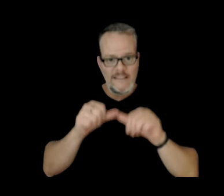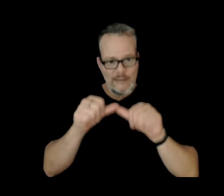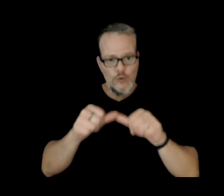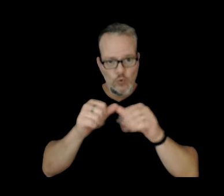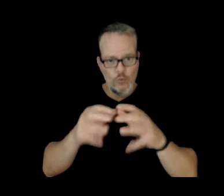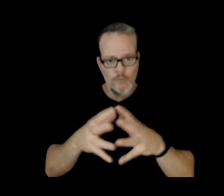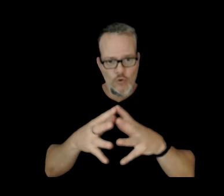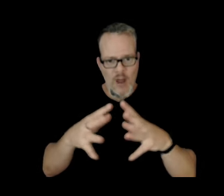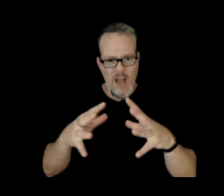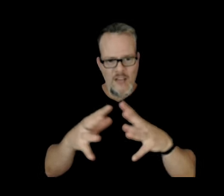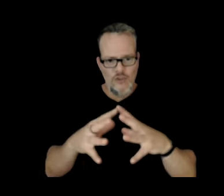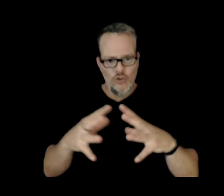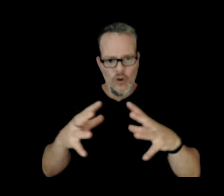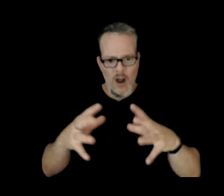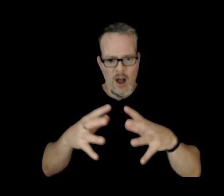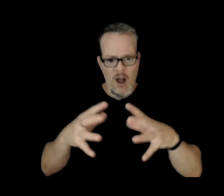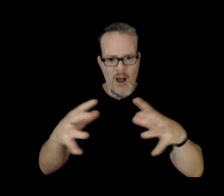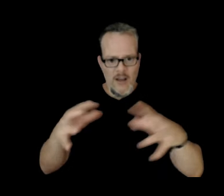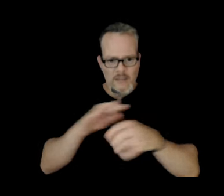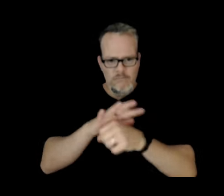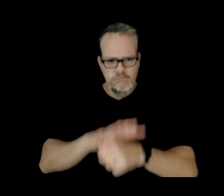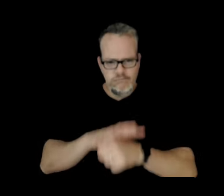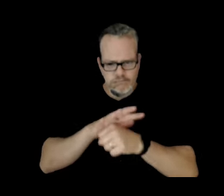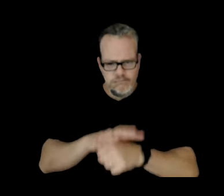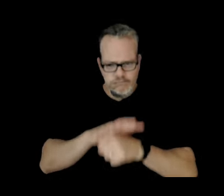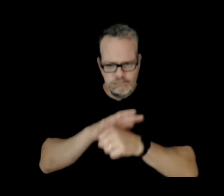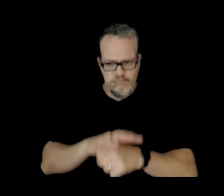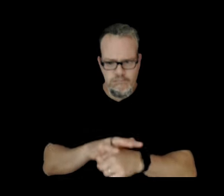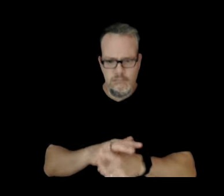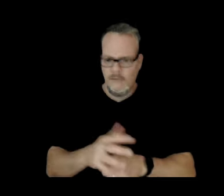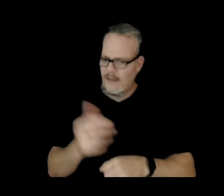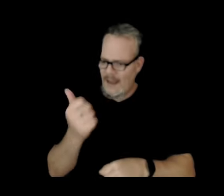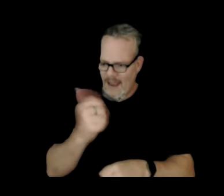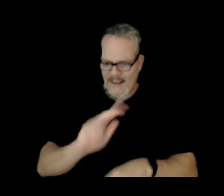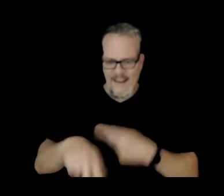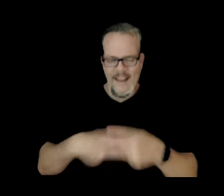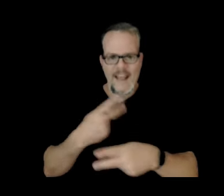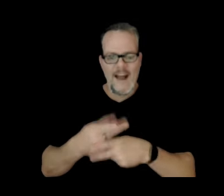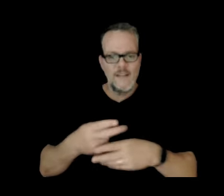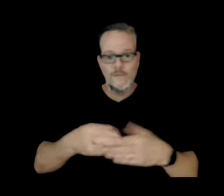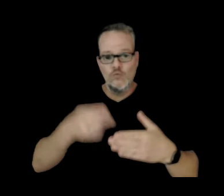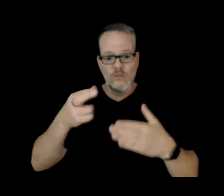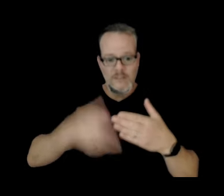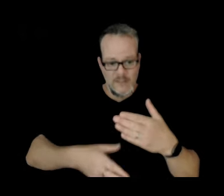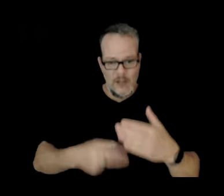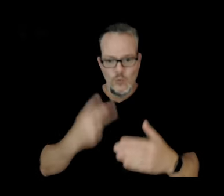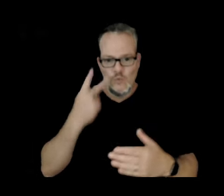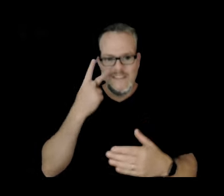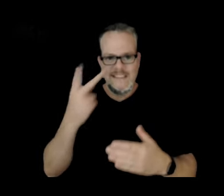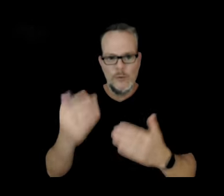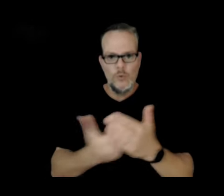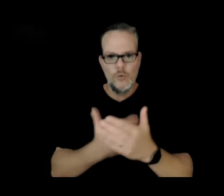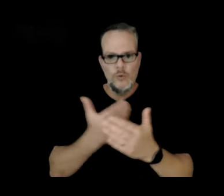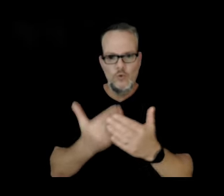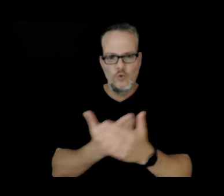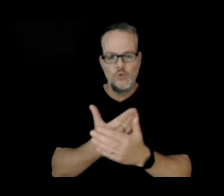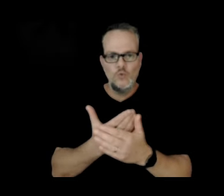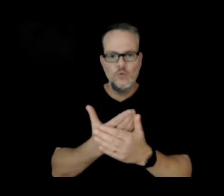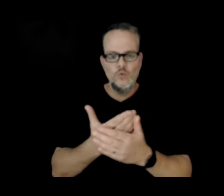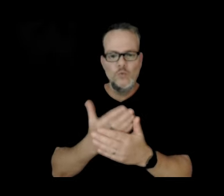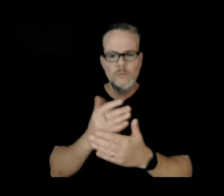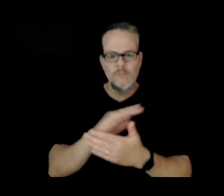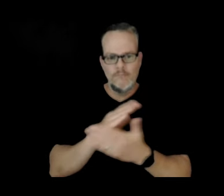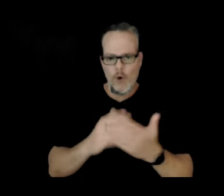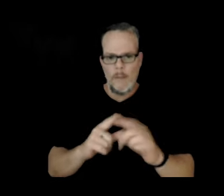any substantial increases in seismicity and our deformation could result in a new riptive episode but there are no signs of an